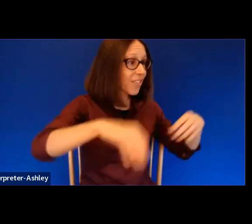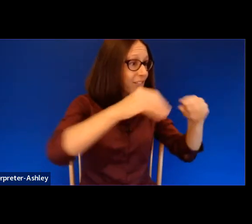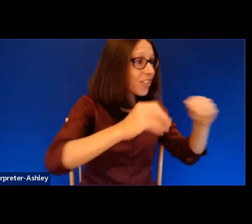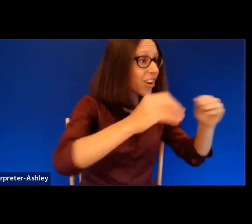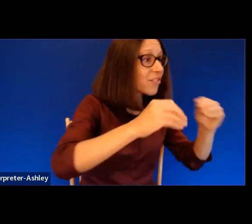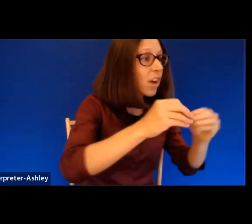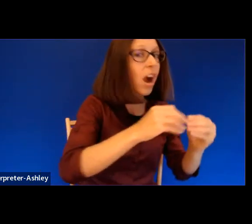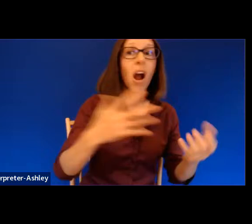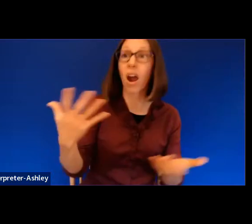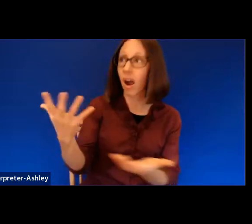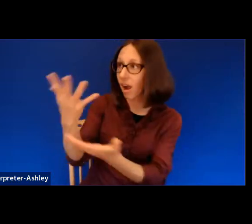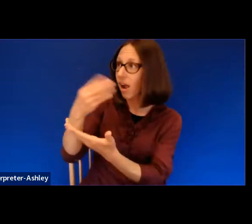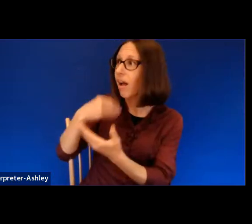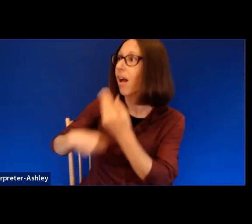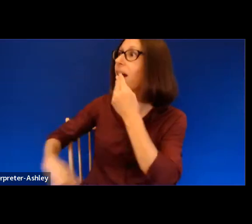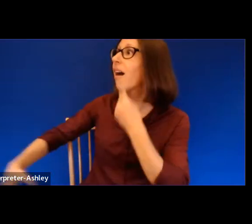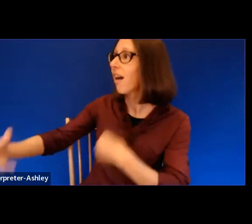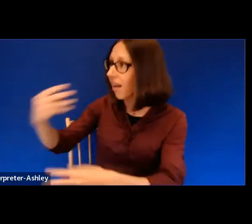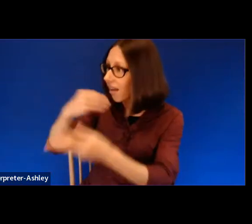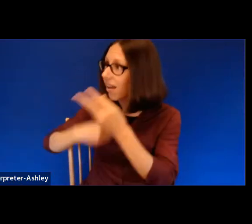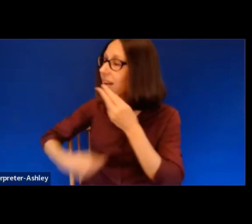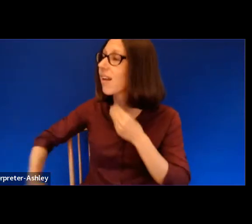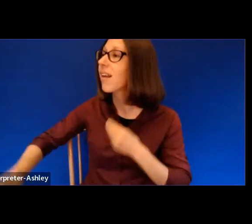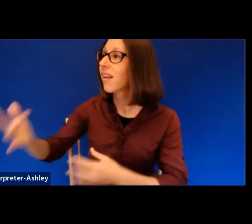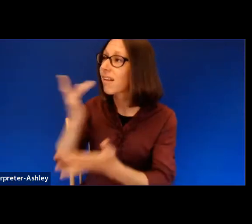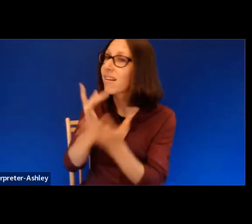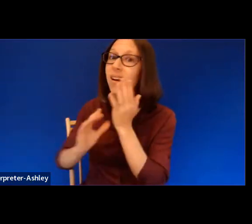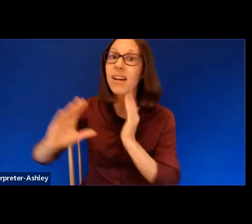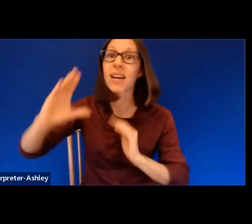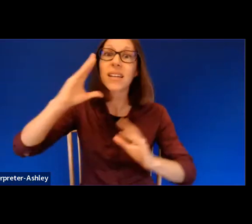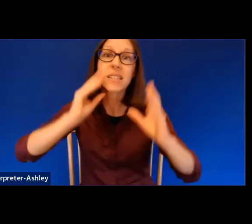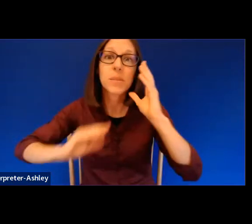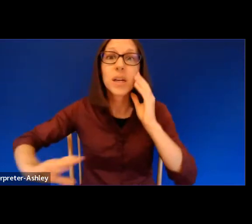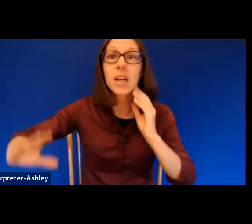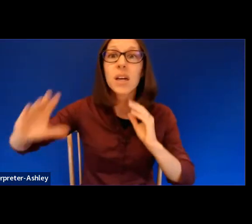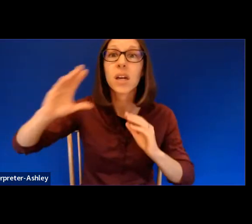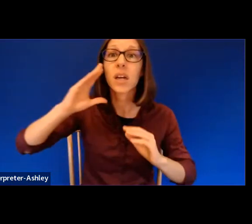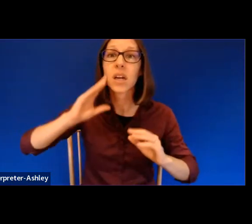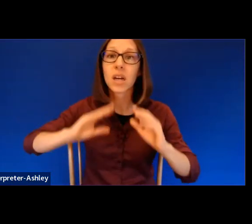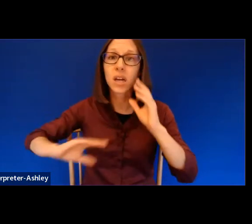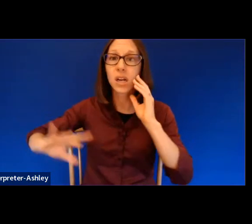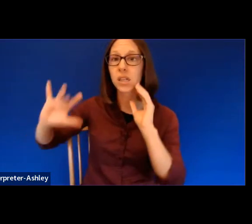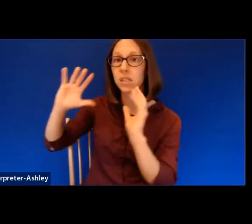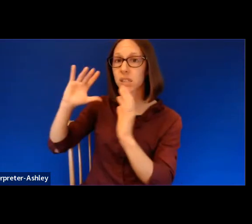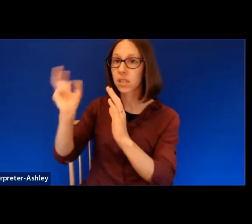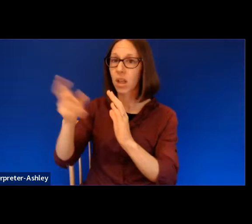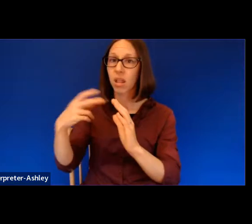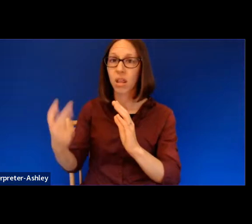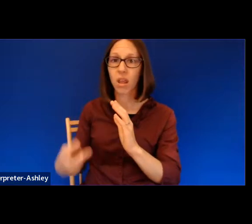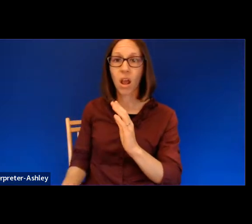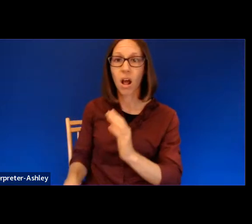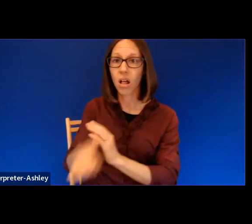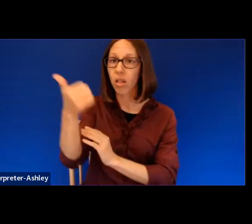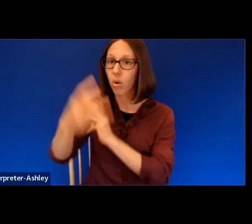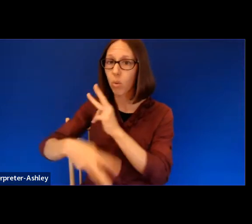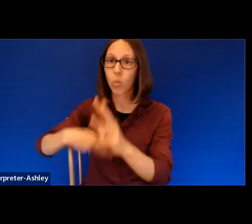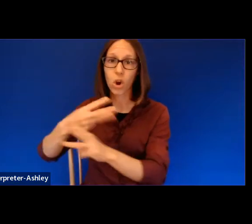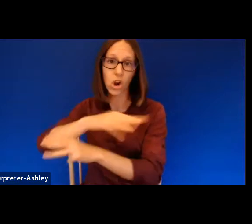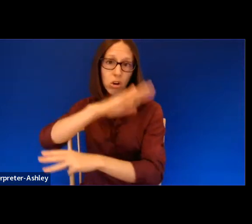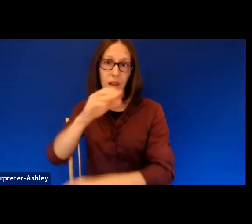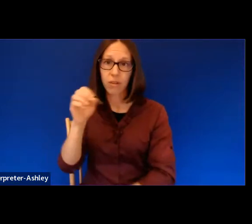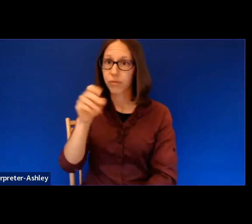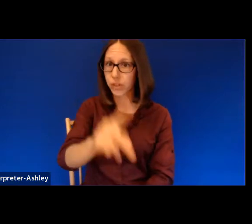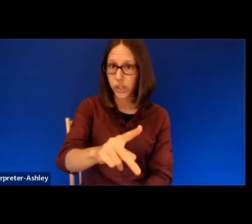Once you've tasted the stone-filled fruit of the underworld, you may never return. They took